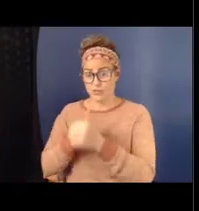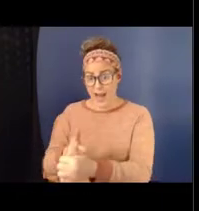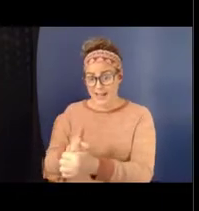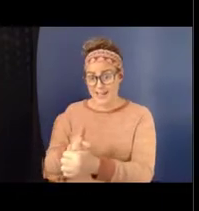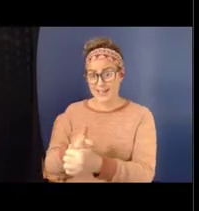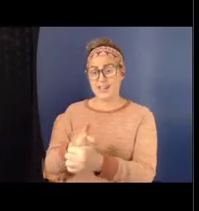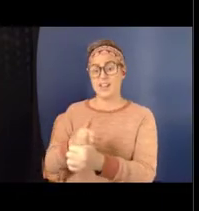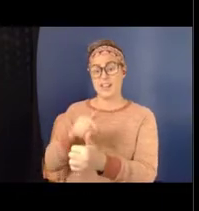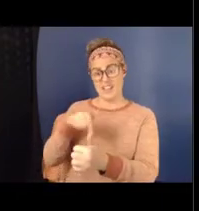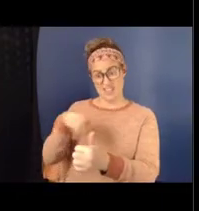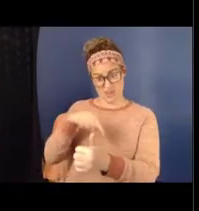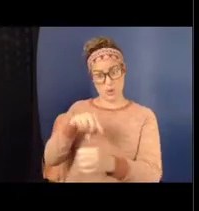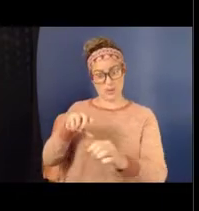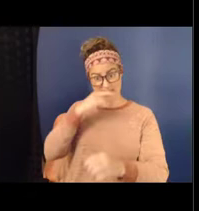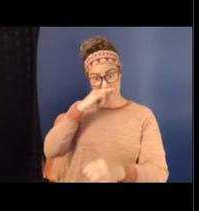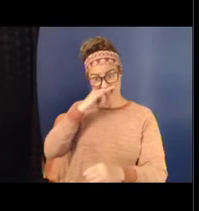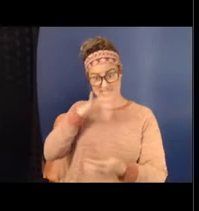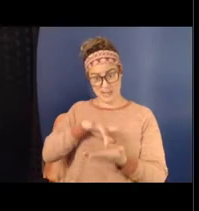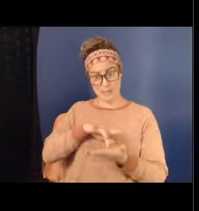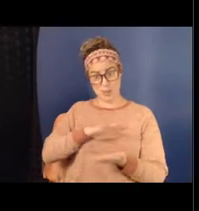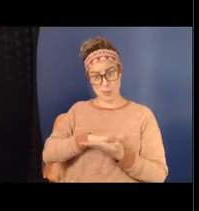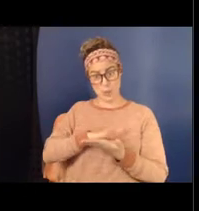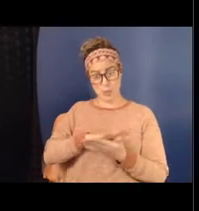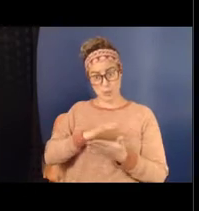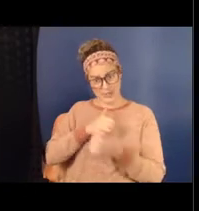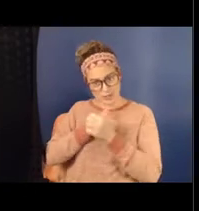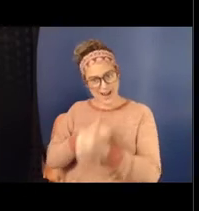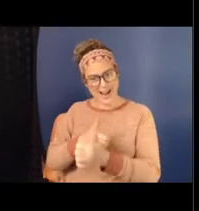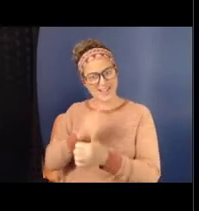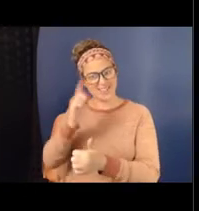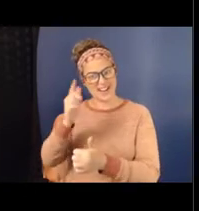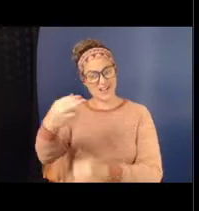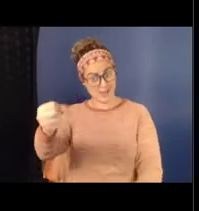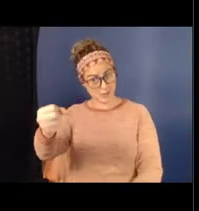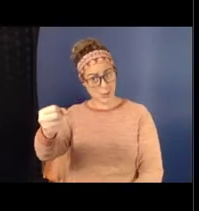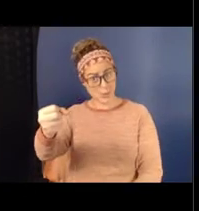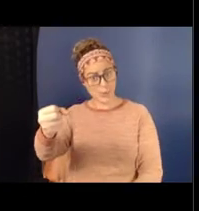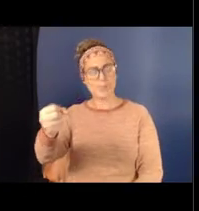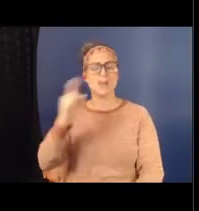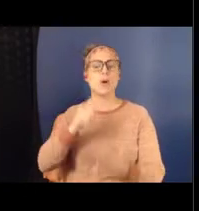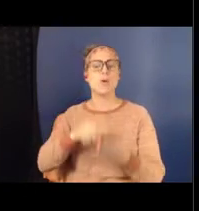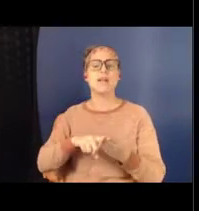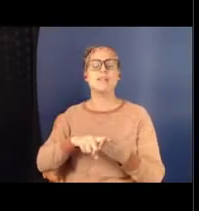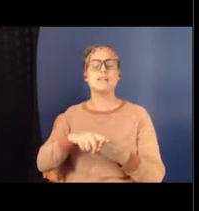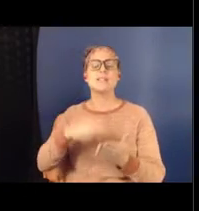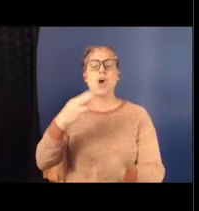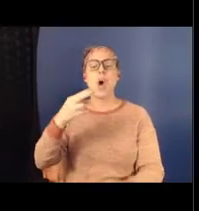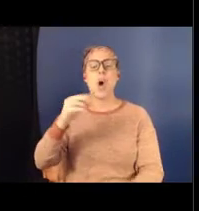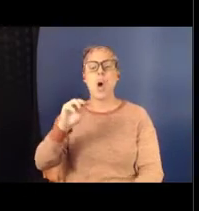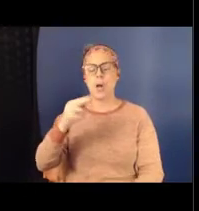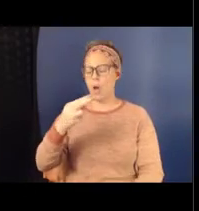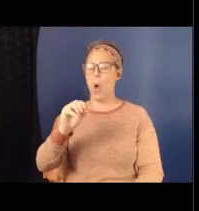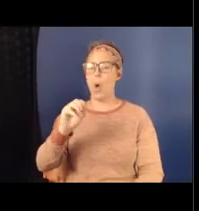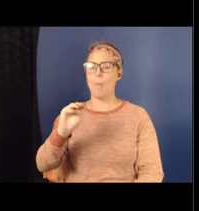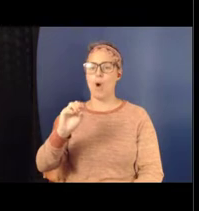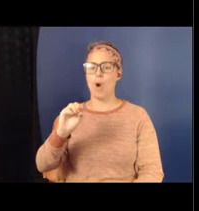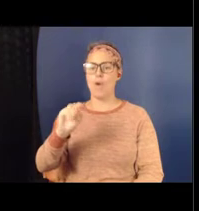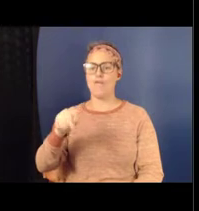into high school, we also find that the homophobic name-calling is a precursor to sexual harassment,